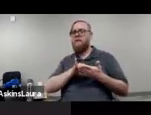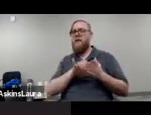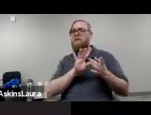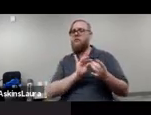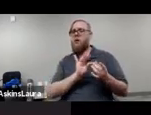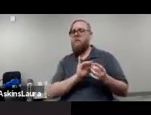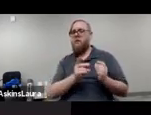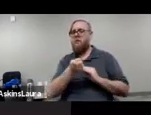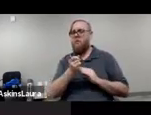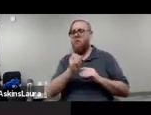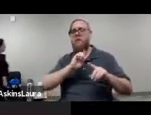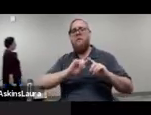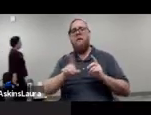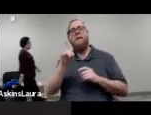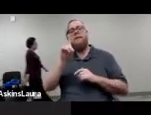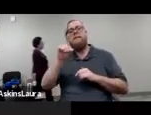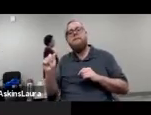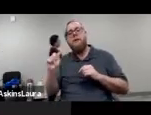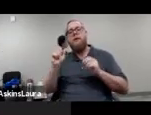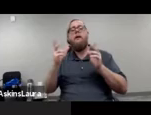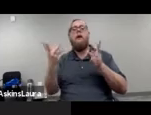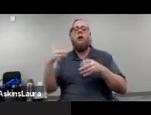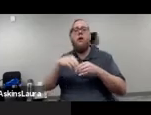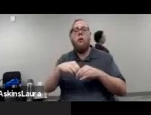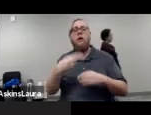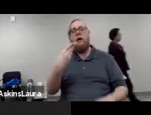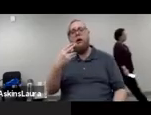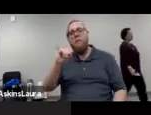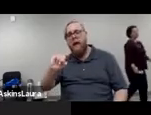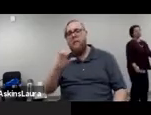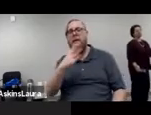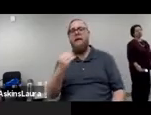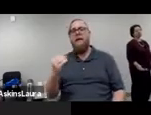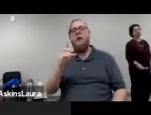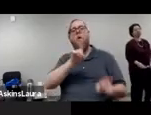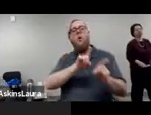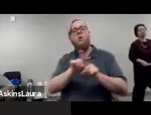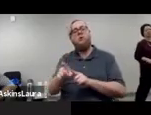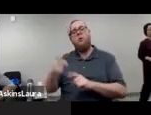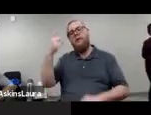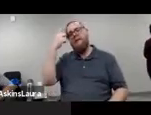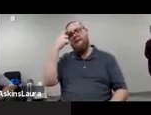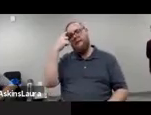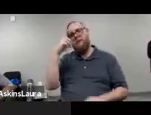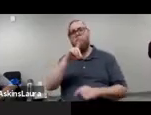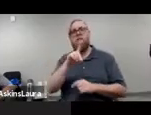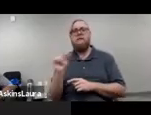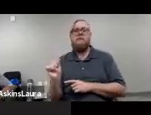disabilities include hearing impairments and intellectual disabilities especially.